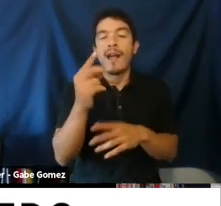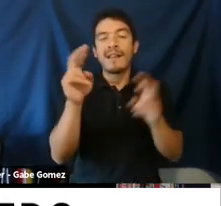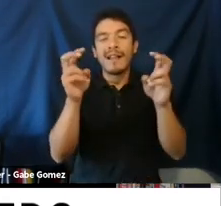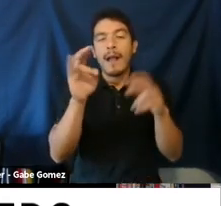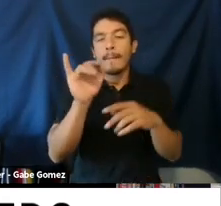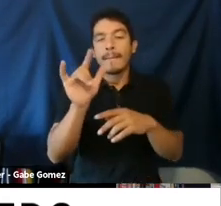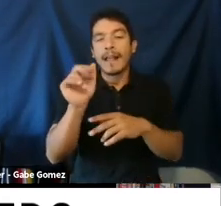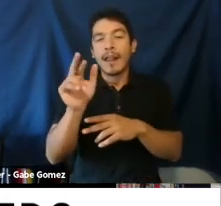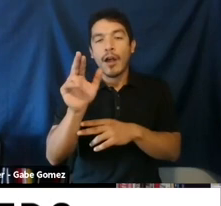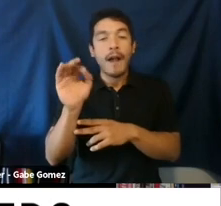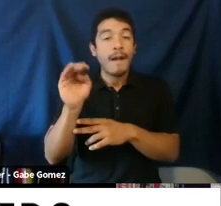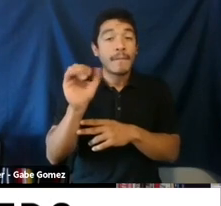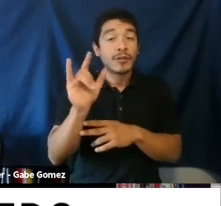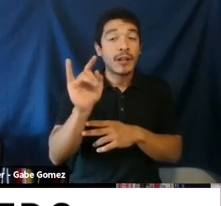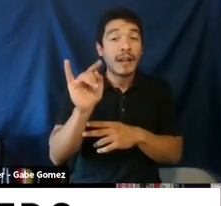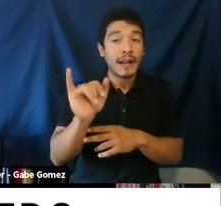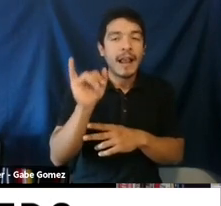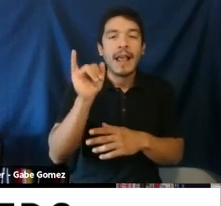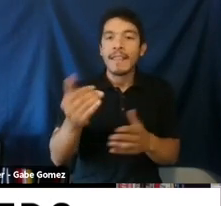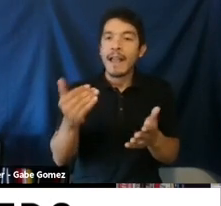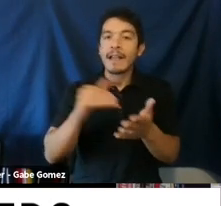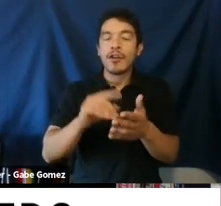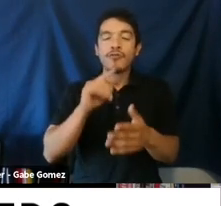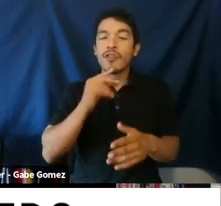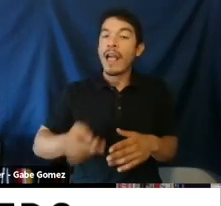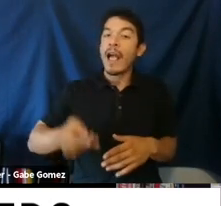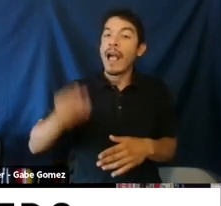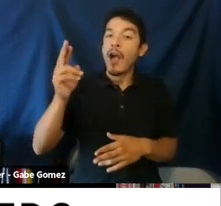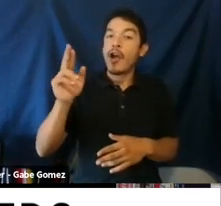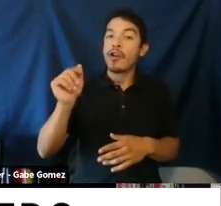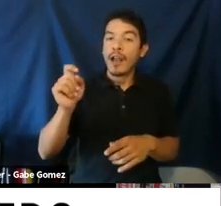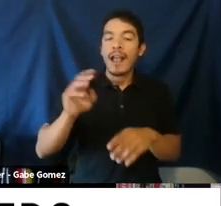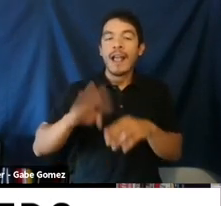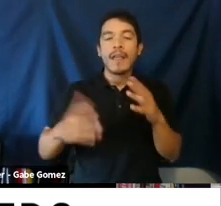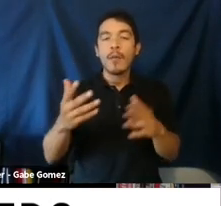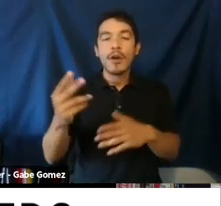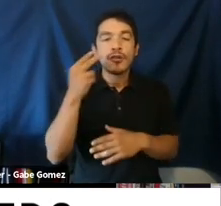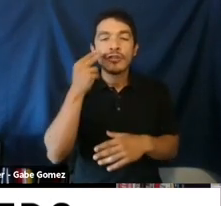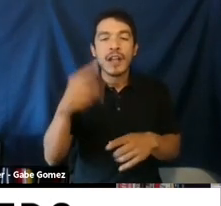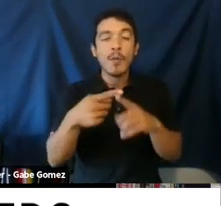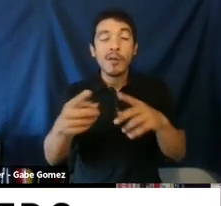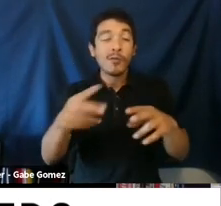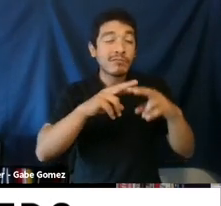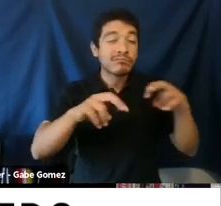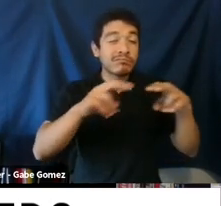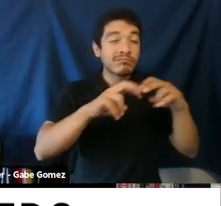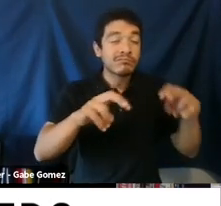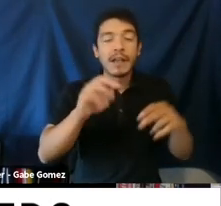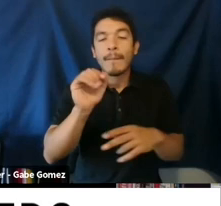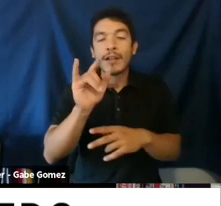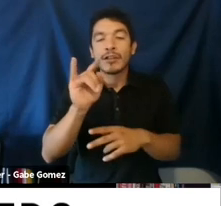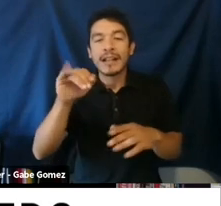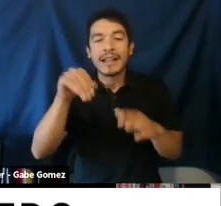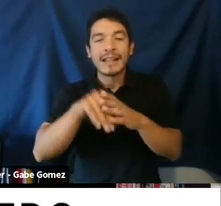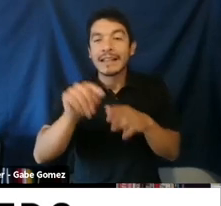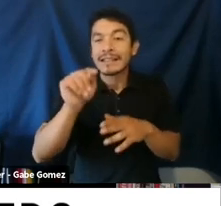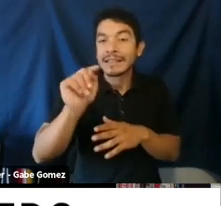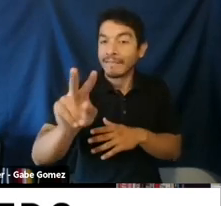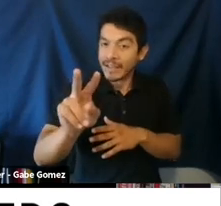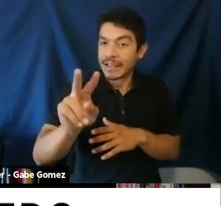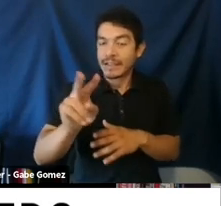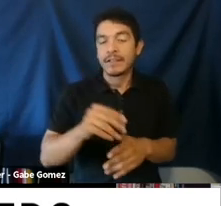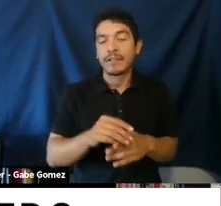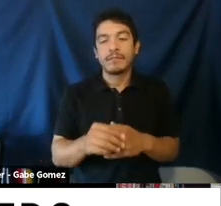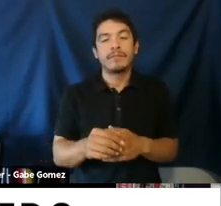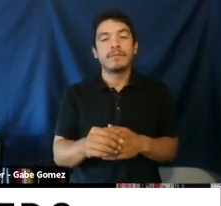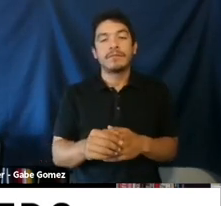of male characters display at least one pillar of masculinity, which again, this is a much higher rate than what